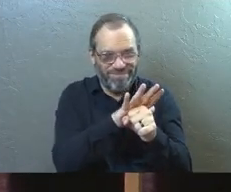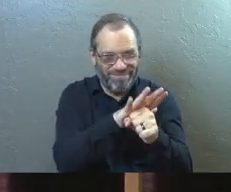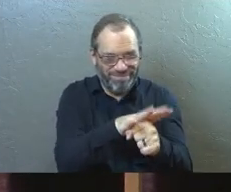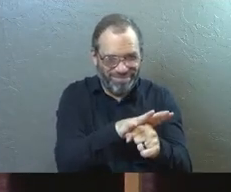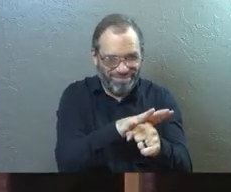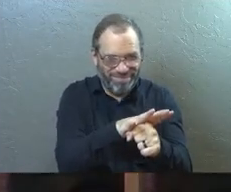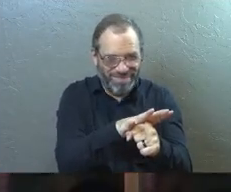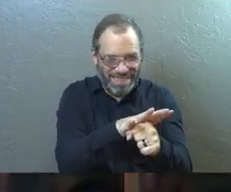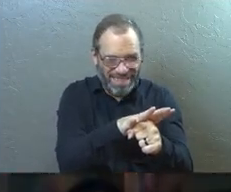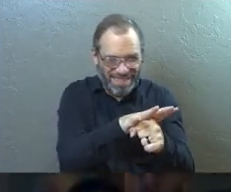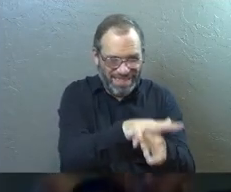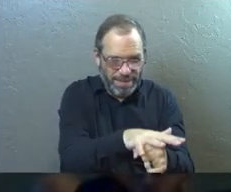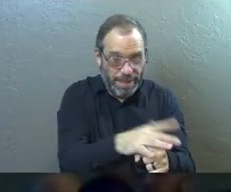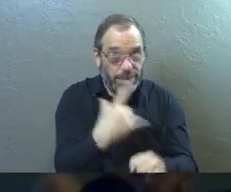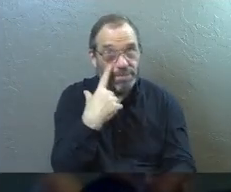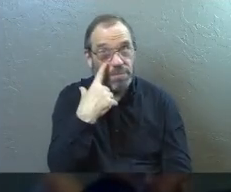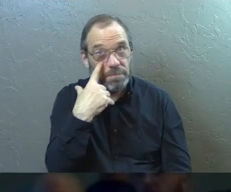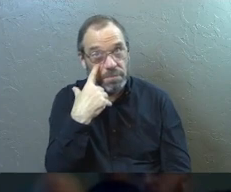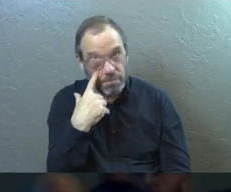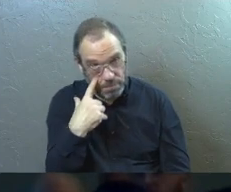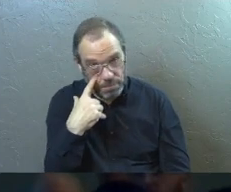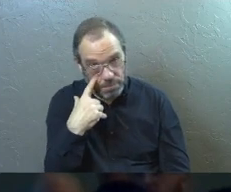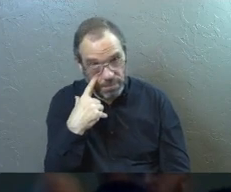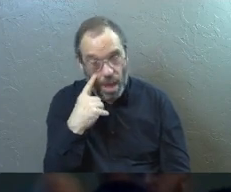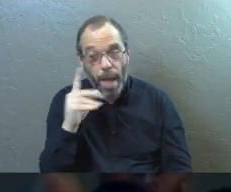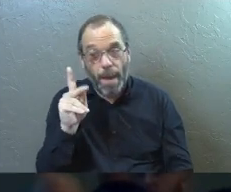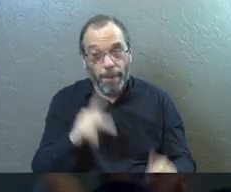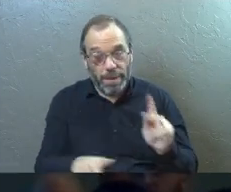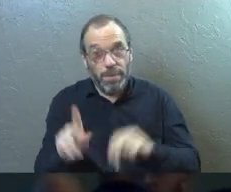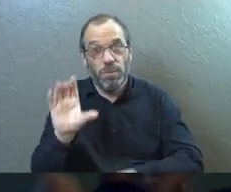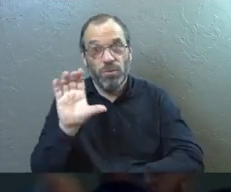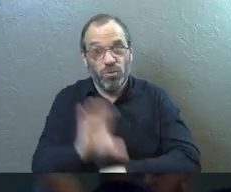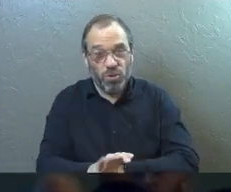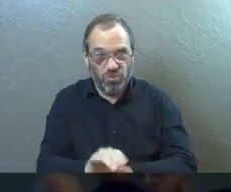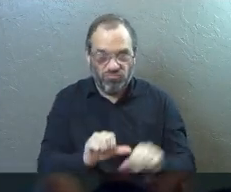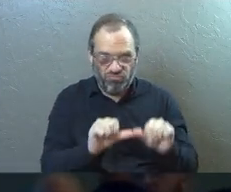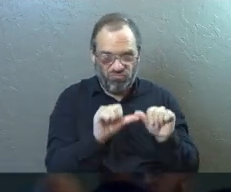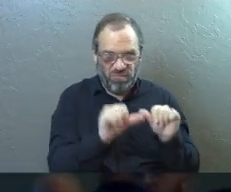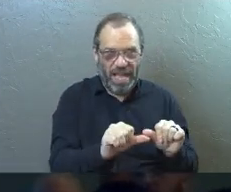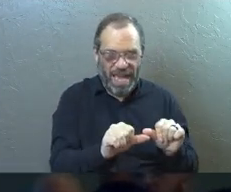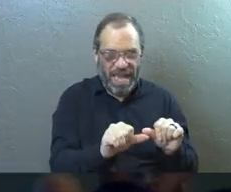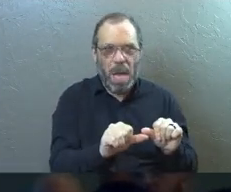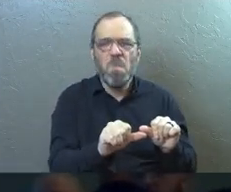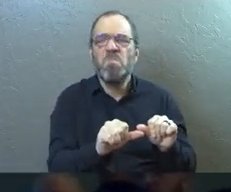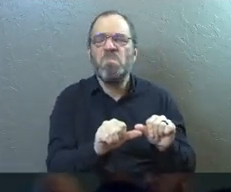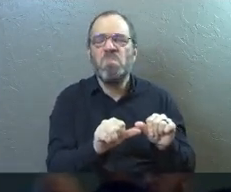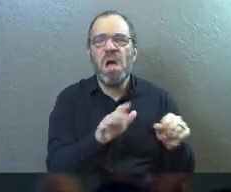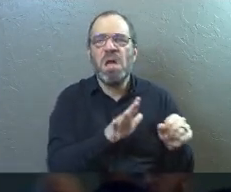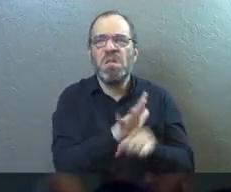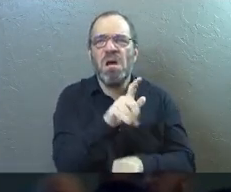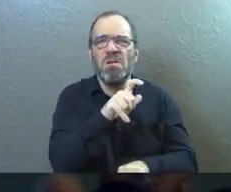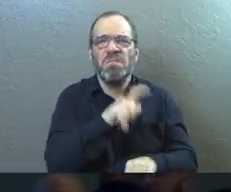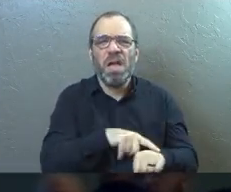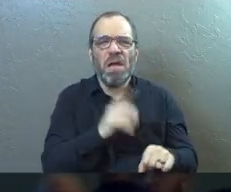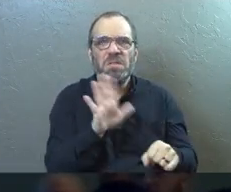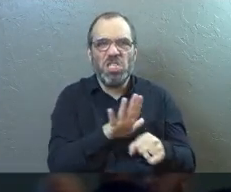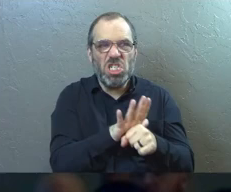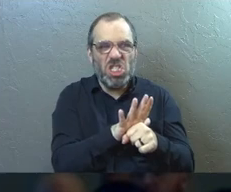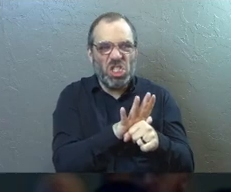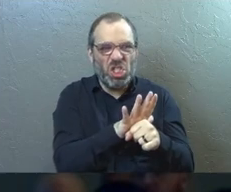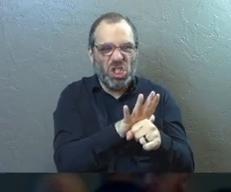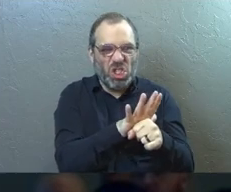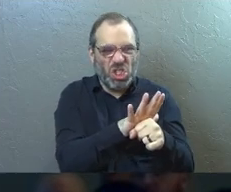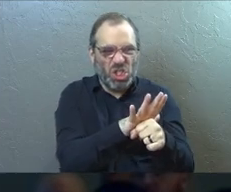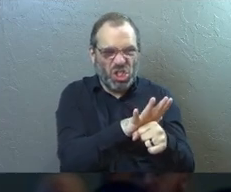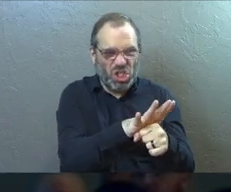And I've seen that happen. And sometimes we've got folks that'll stick around just long enough until some really